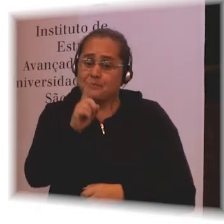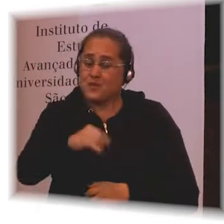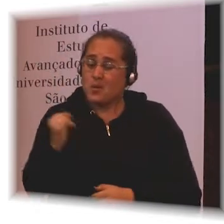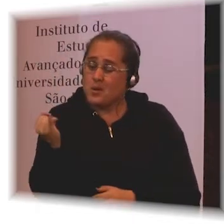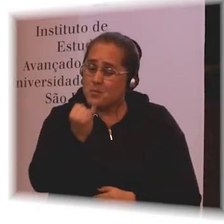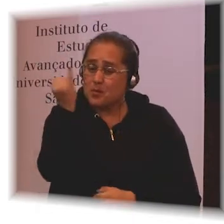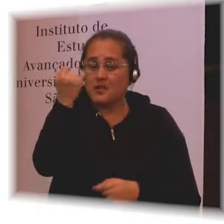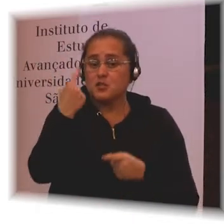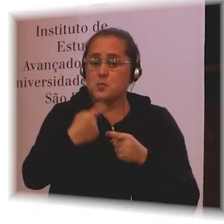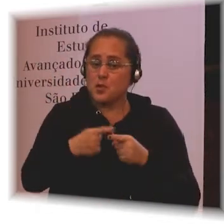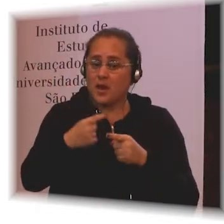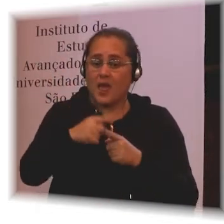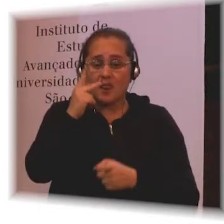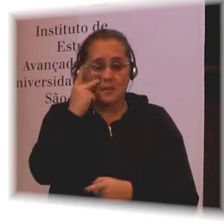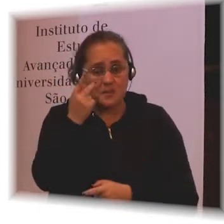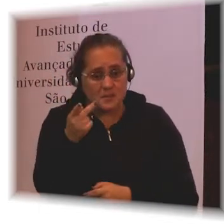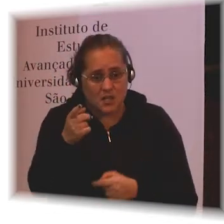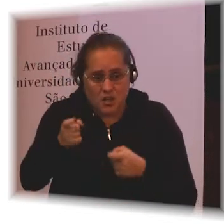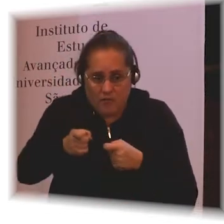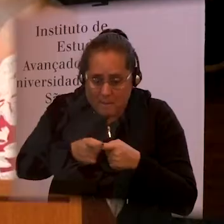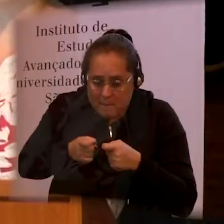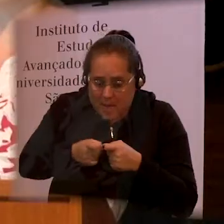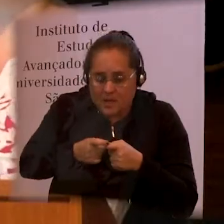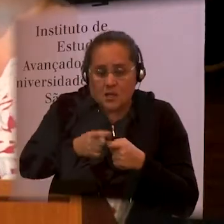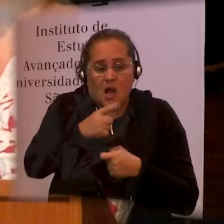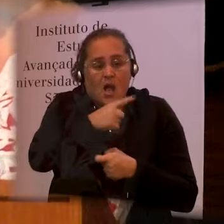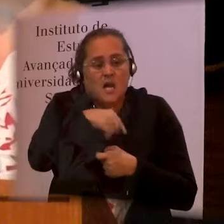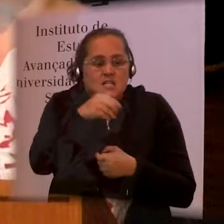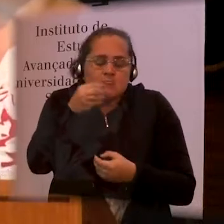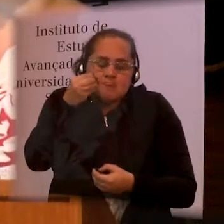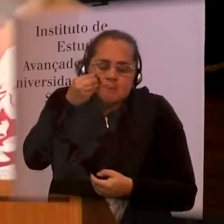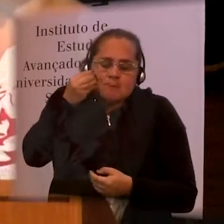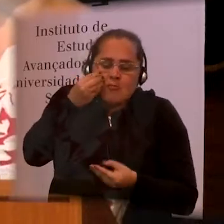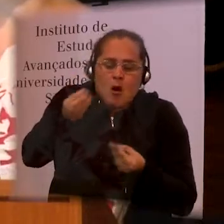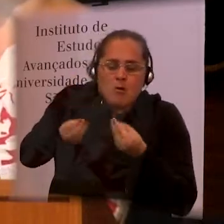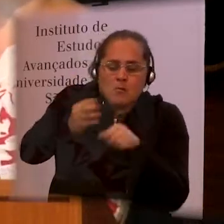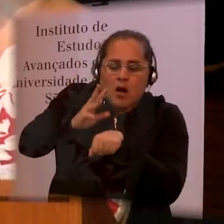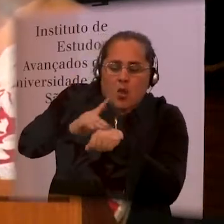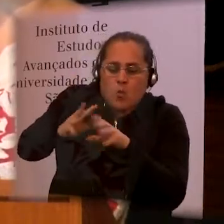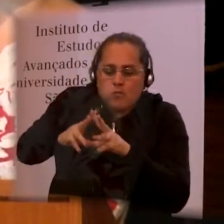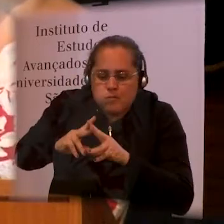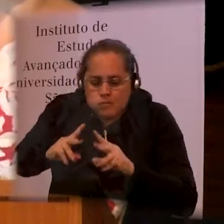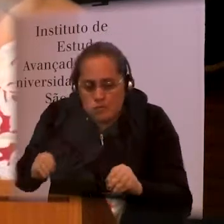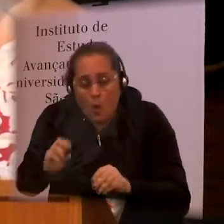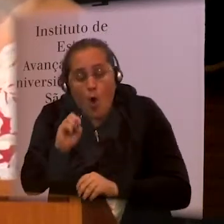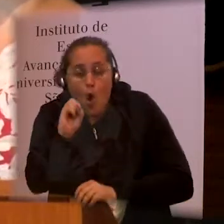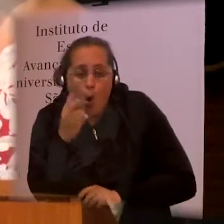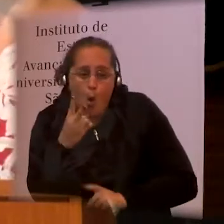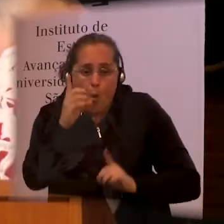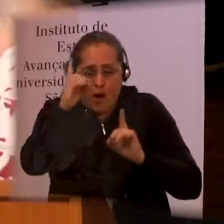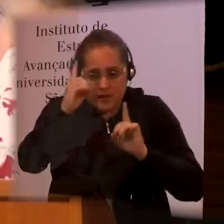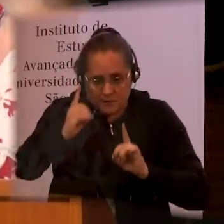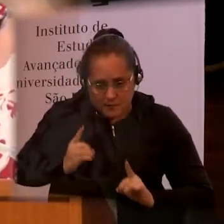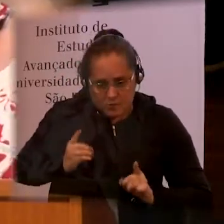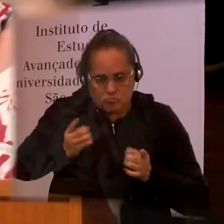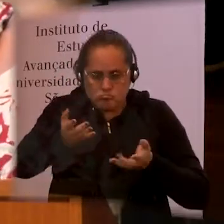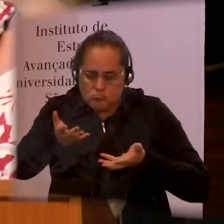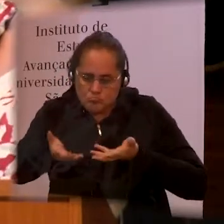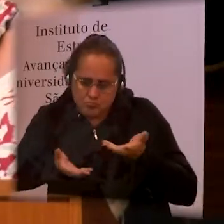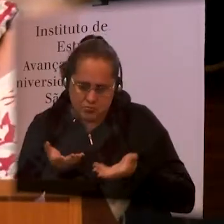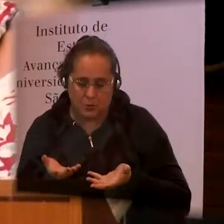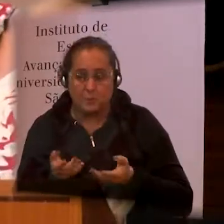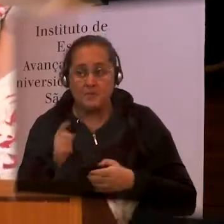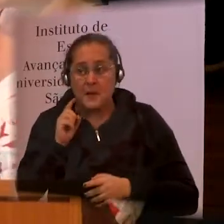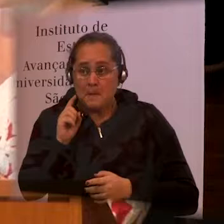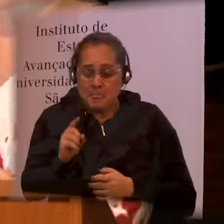terms of treating the disease and what can we do here in terms of treating the impairment. But this model helps us think more broadly about what